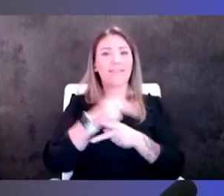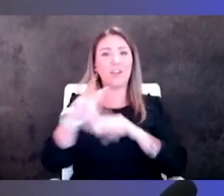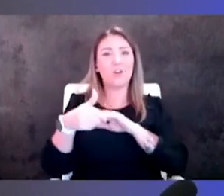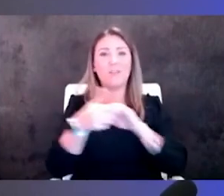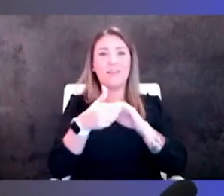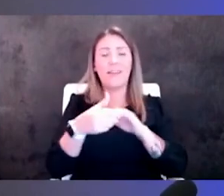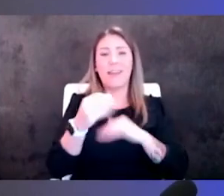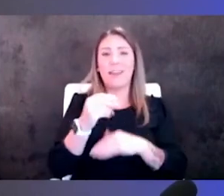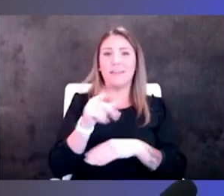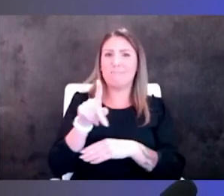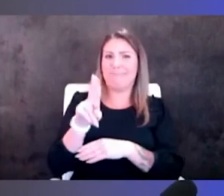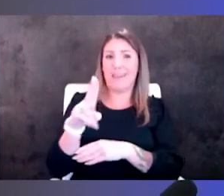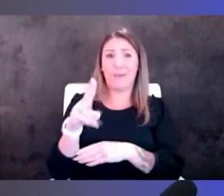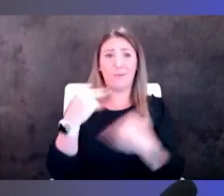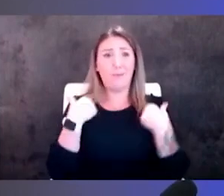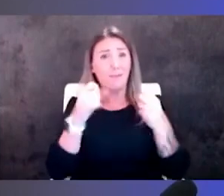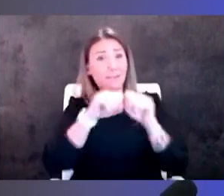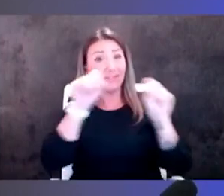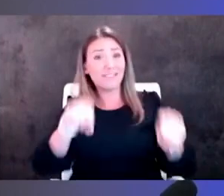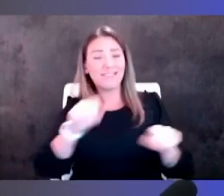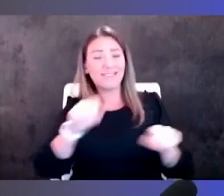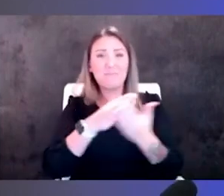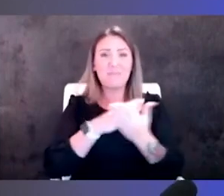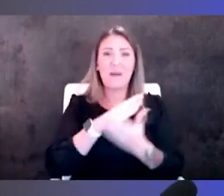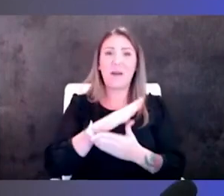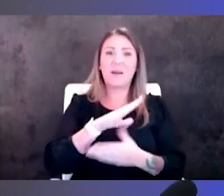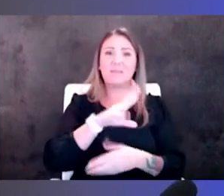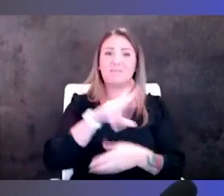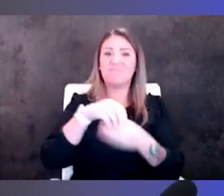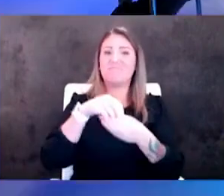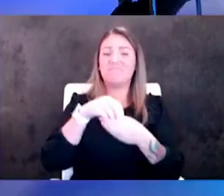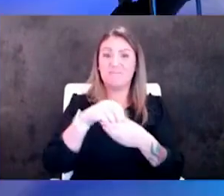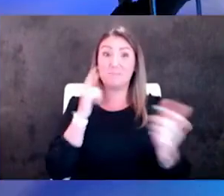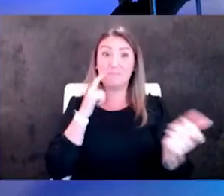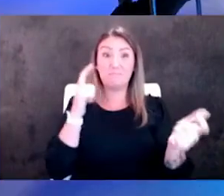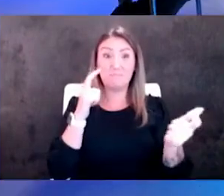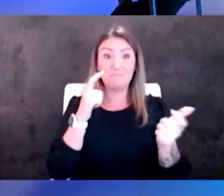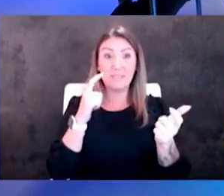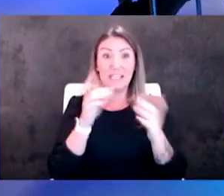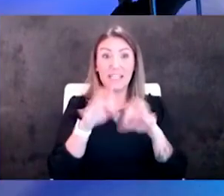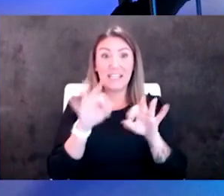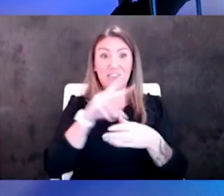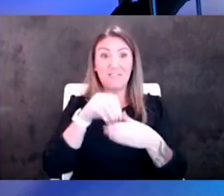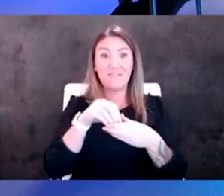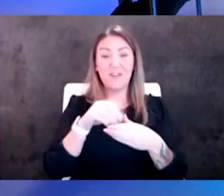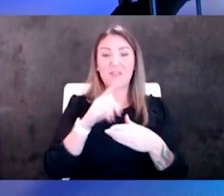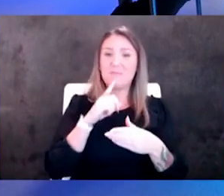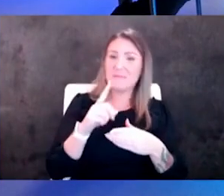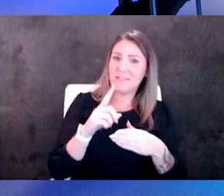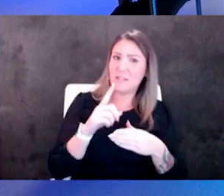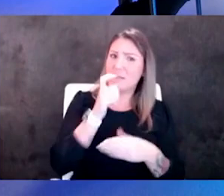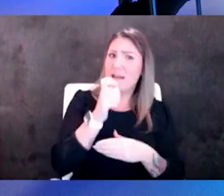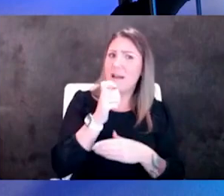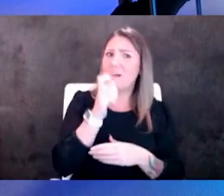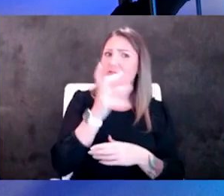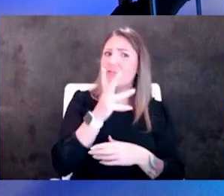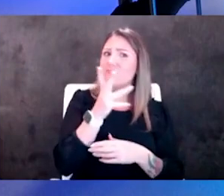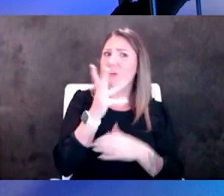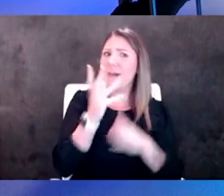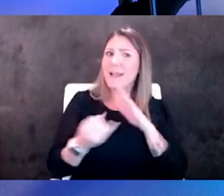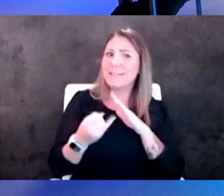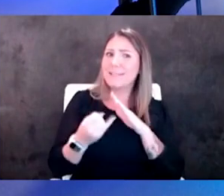health systems a part of the care collaborative for a big part so are you saying we're not rural and isolated at ku uh not necessarily no